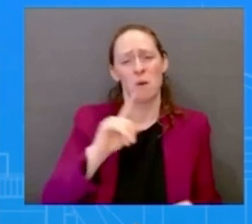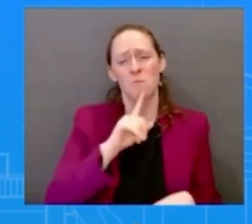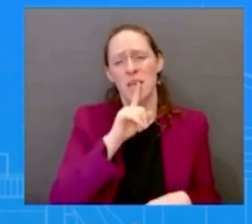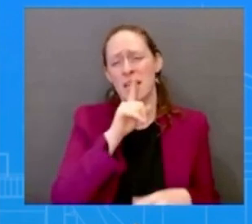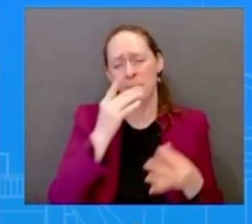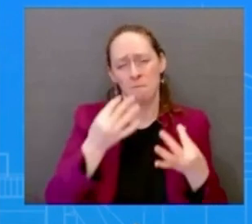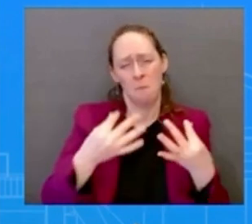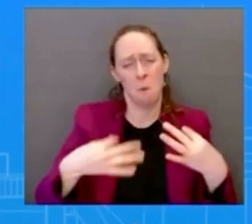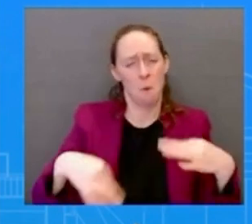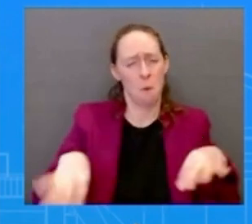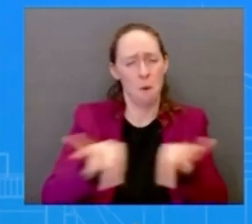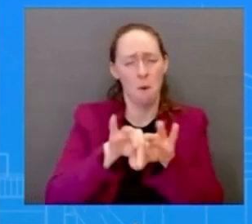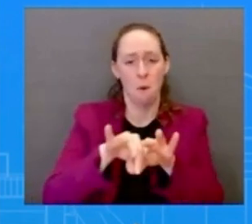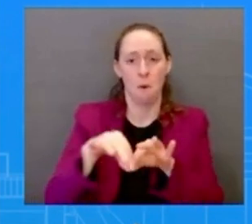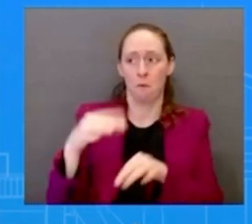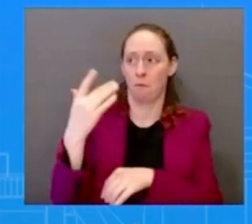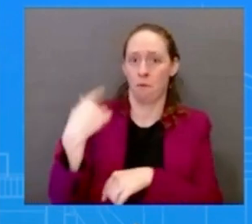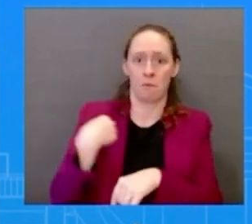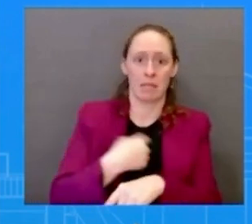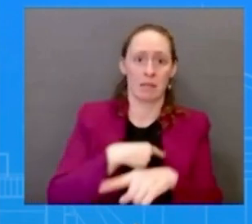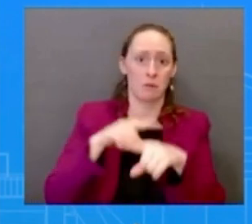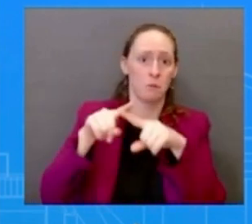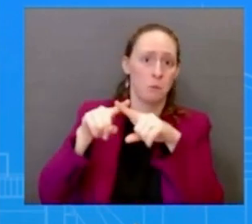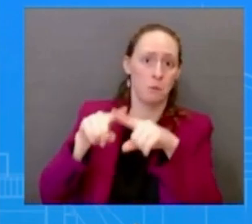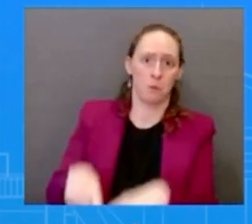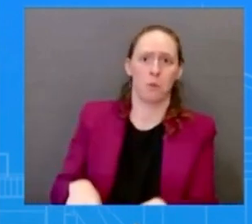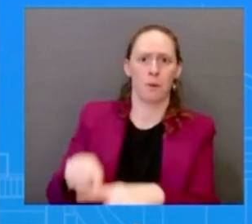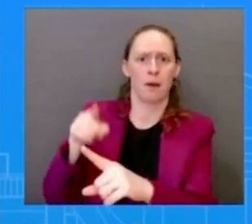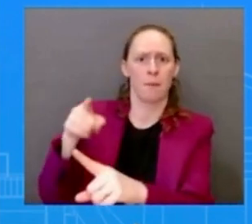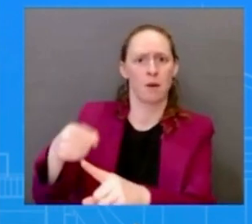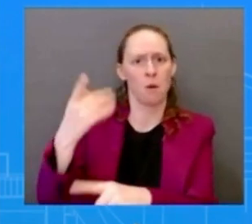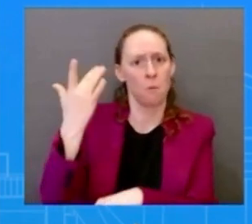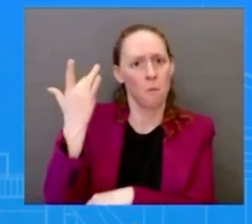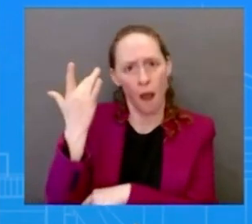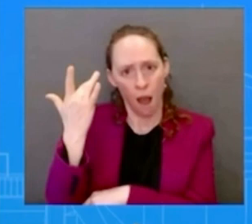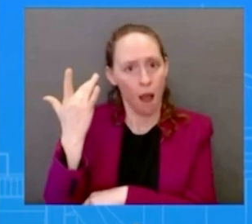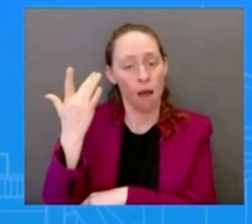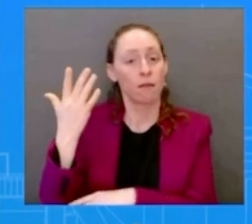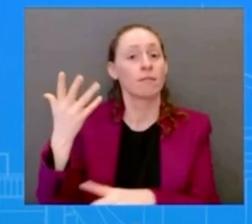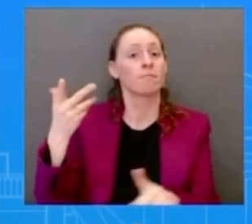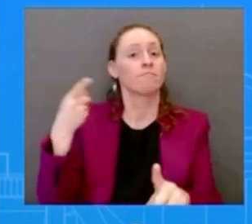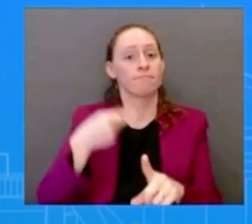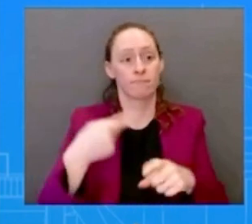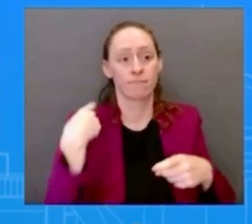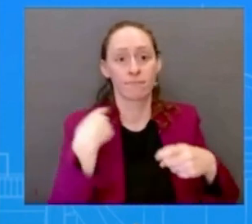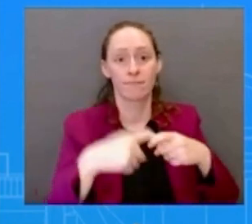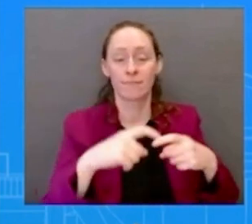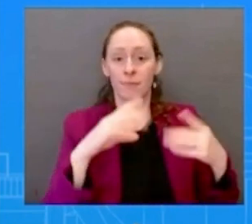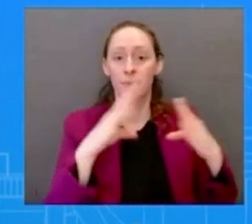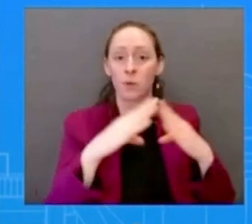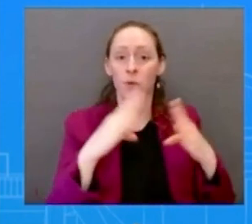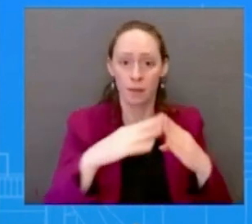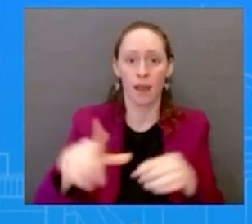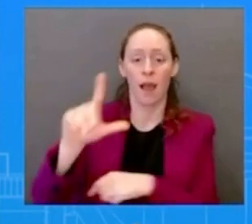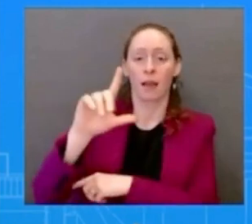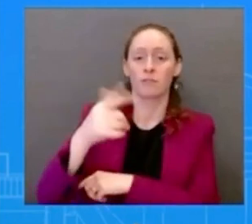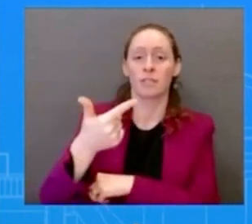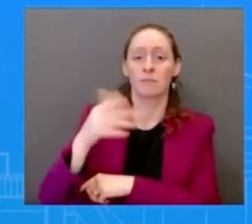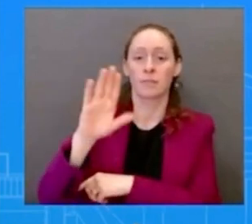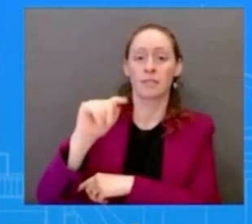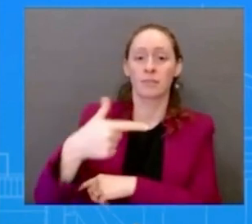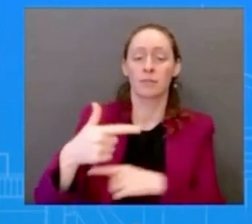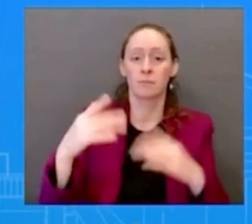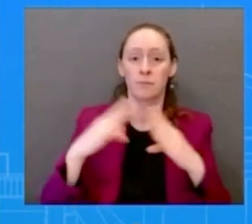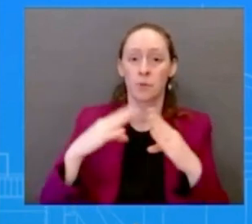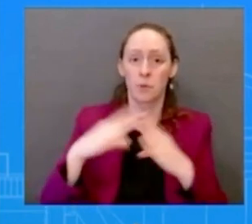of deep importance to the Latino community and also LGBTQ Americans and he has helped reach Spanish-speaking